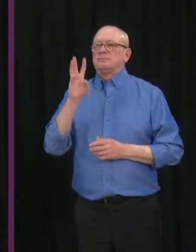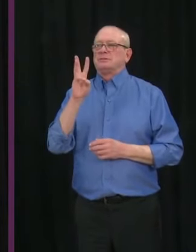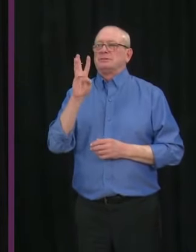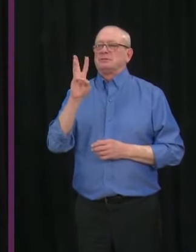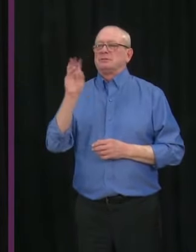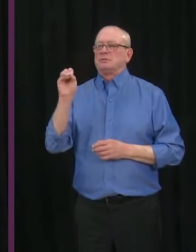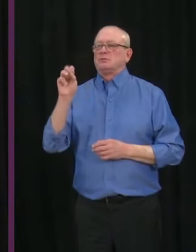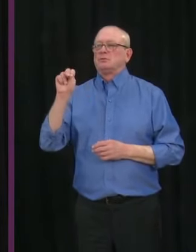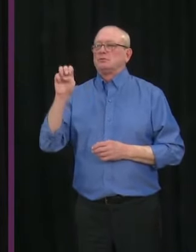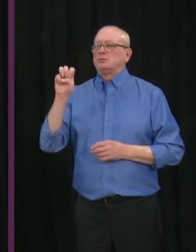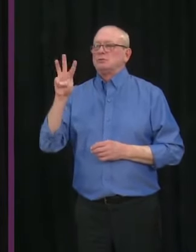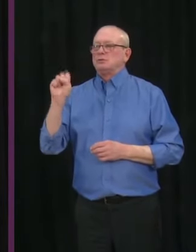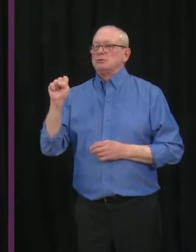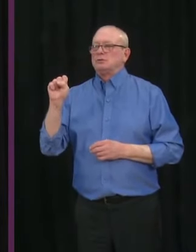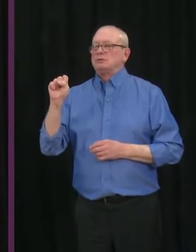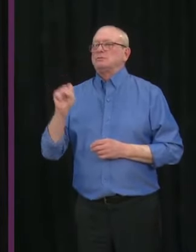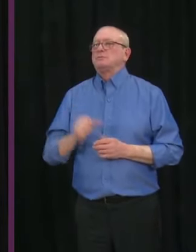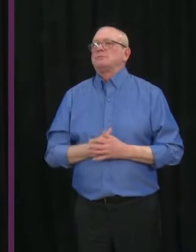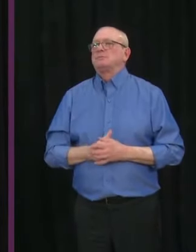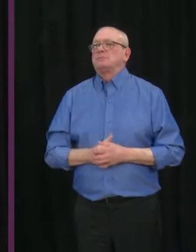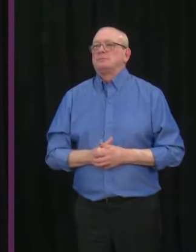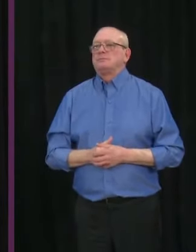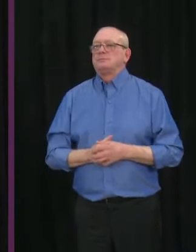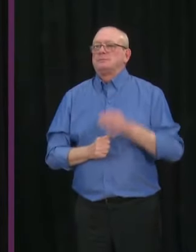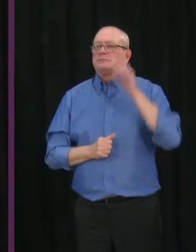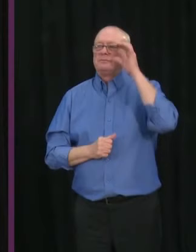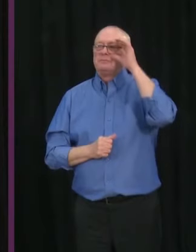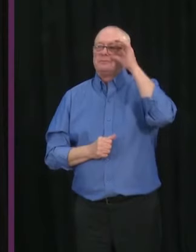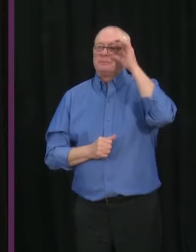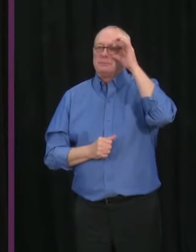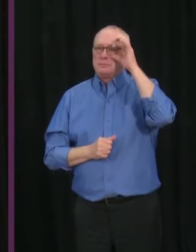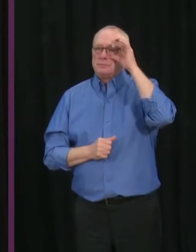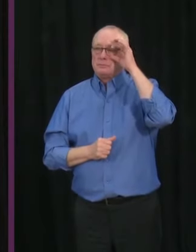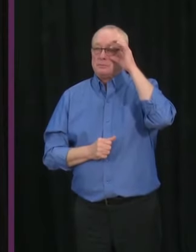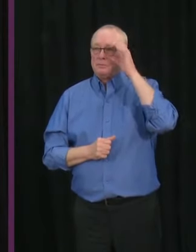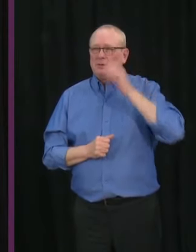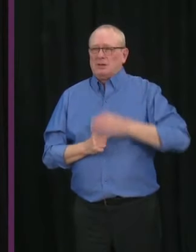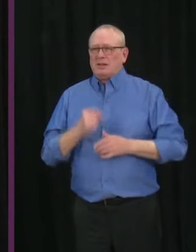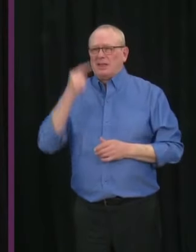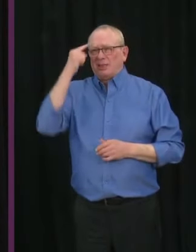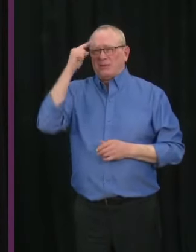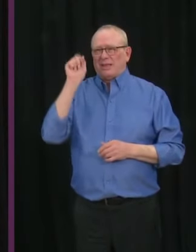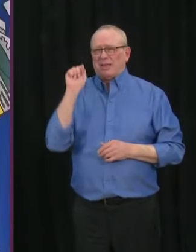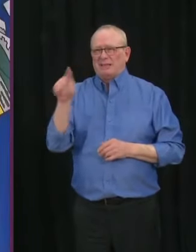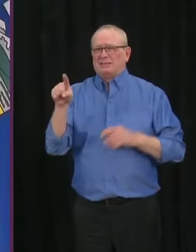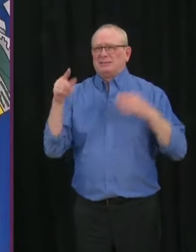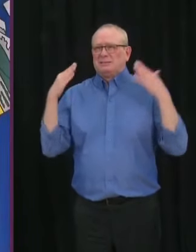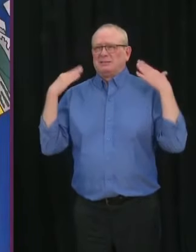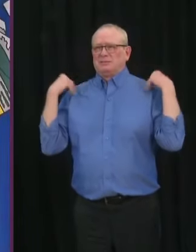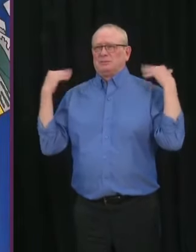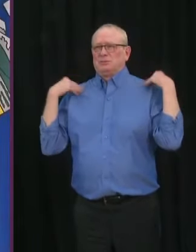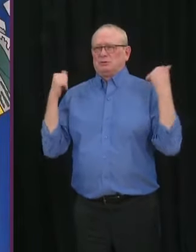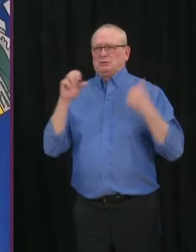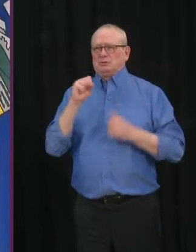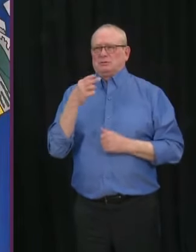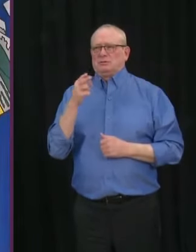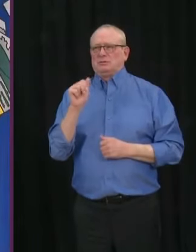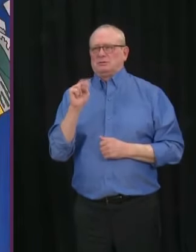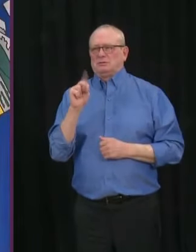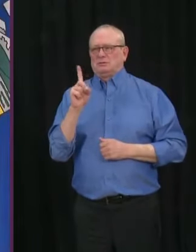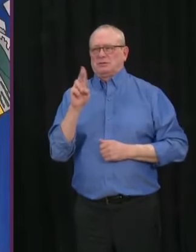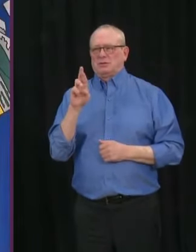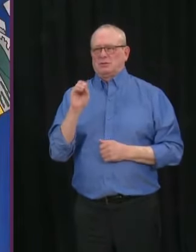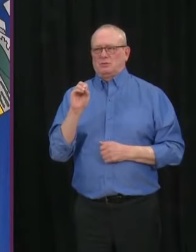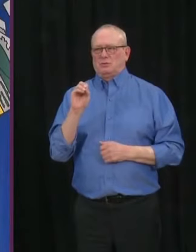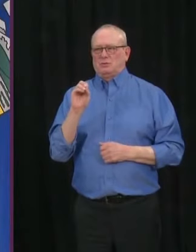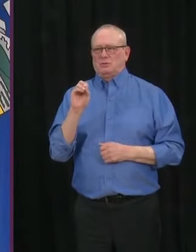Go ahead, Jeff. Hi there. I believe this question is for Minister Shandro. It was announced today that Canada should